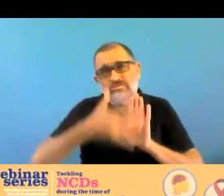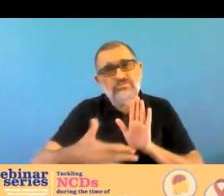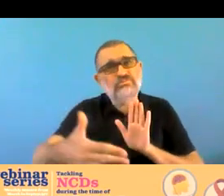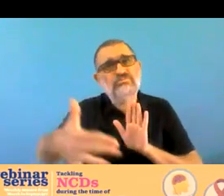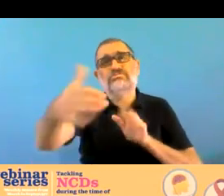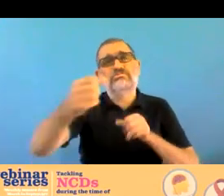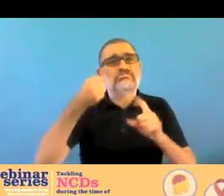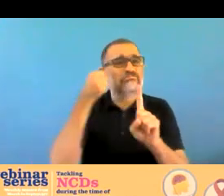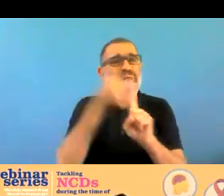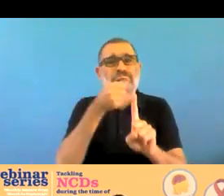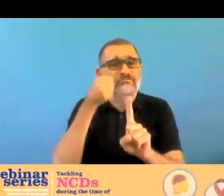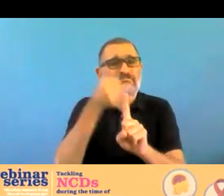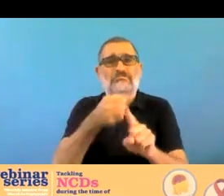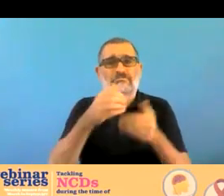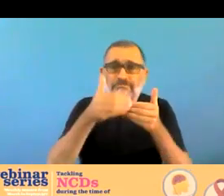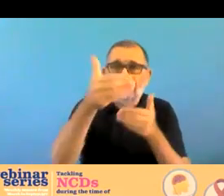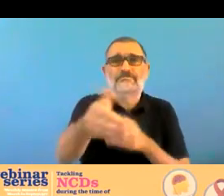and so again